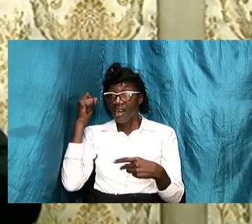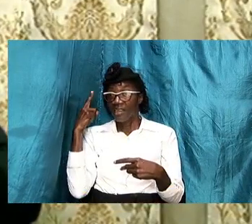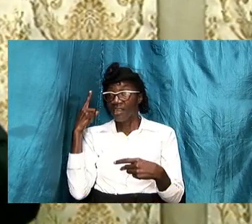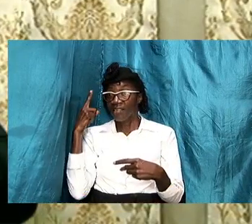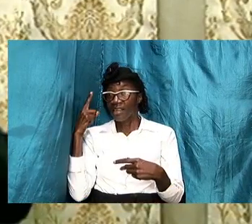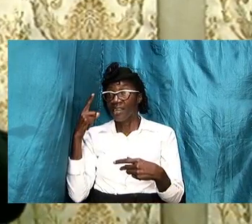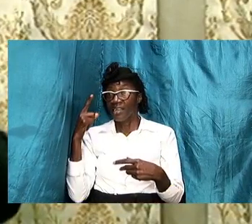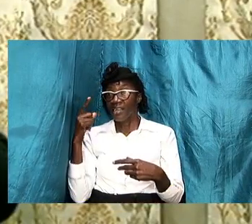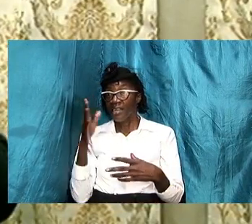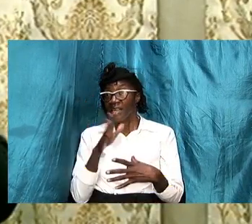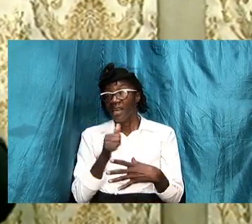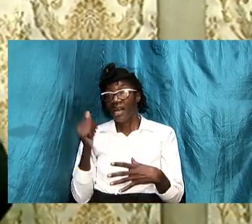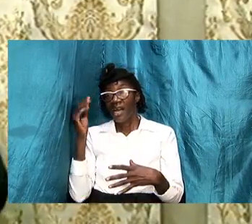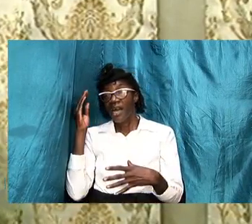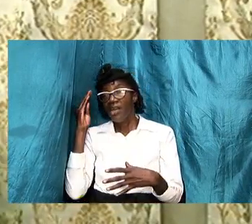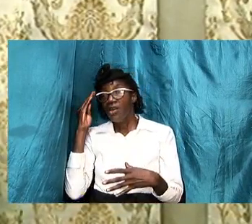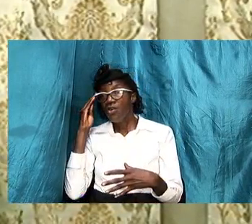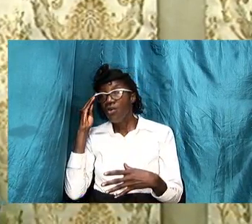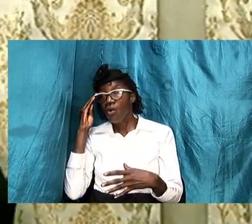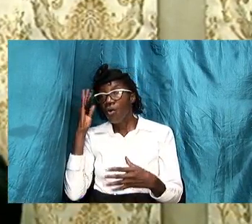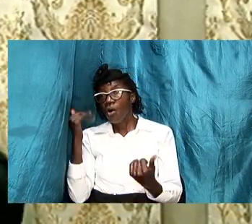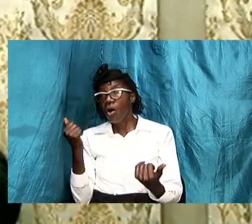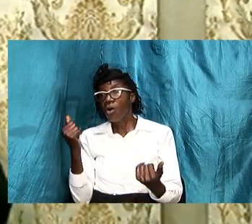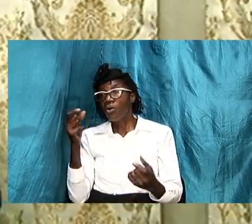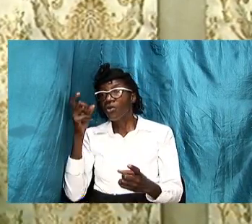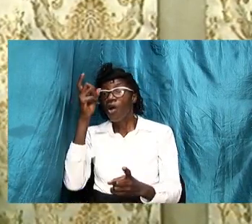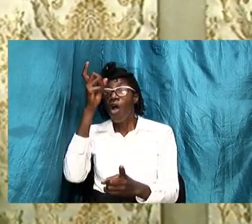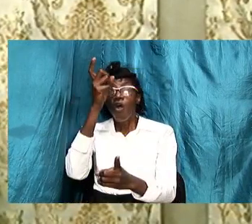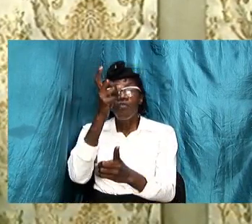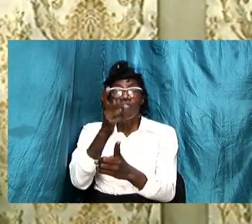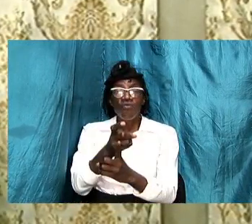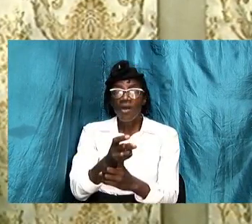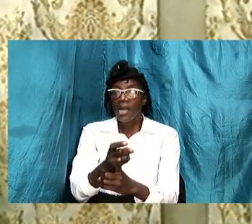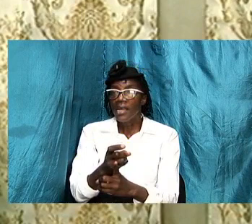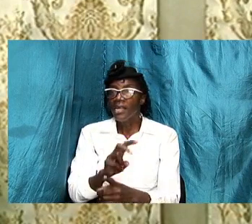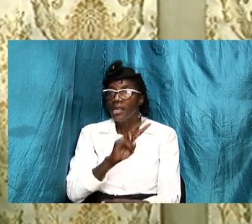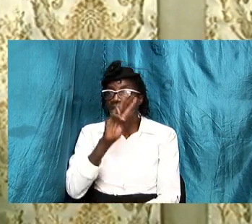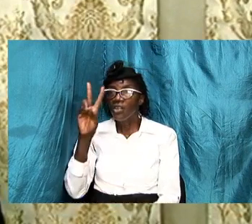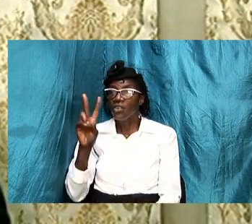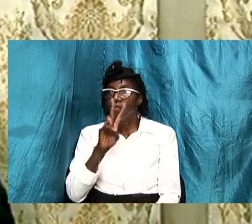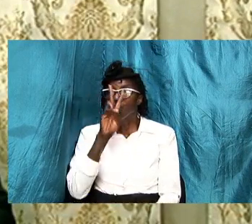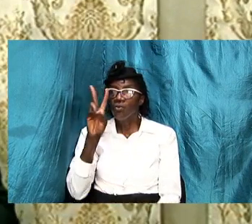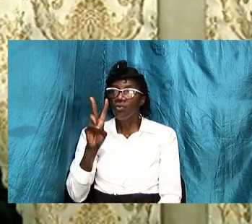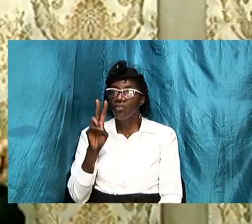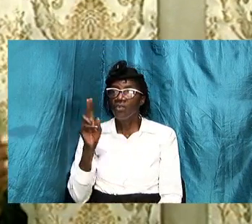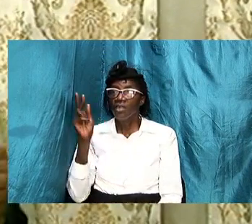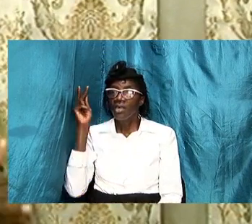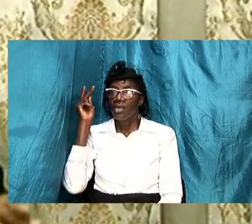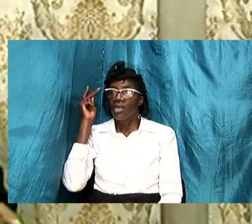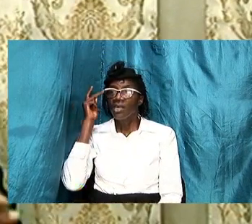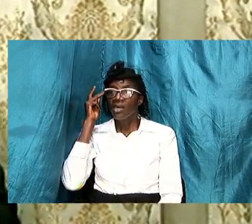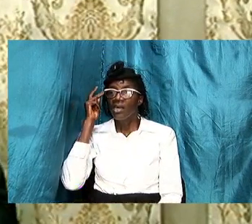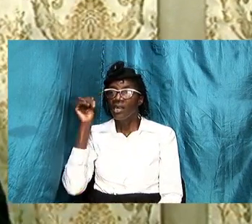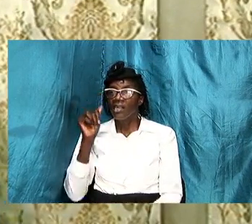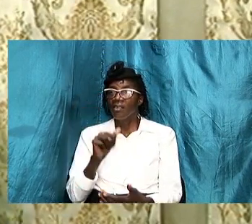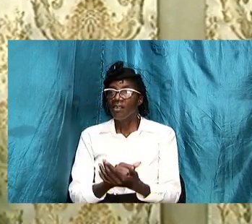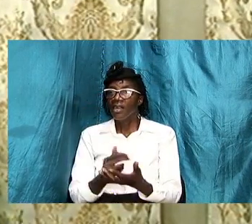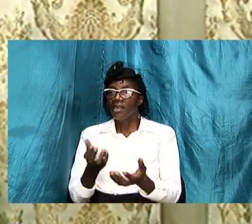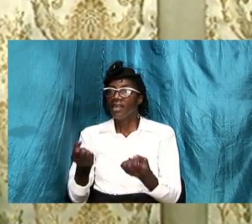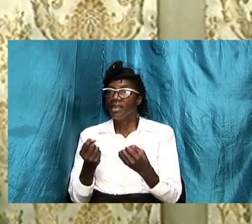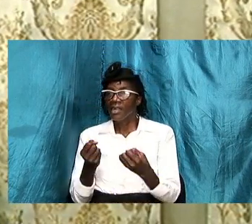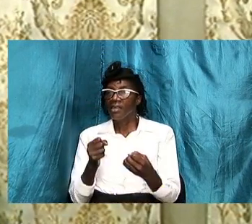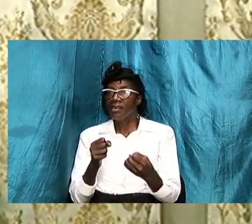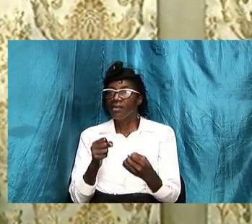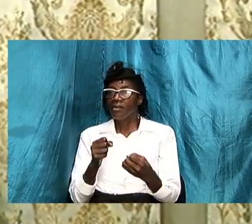know how to properly rightly use the knowledge that is gained over